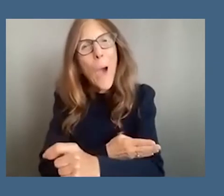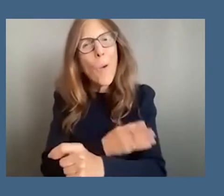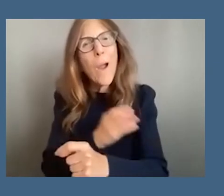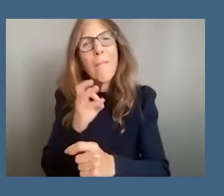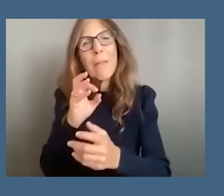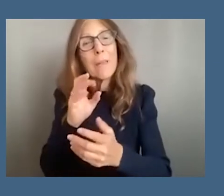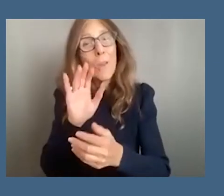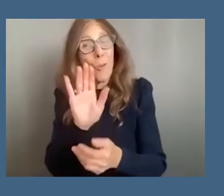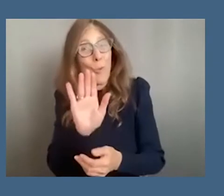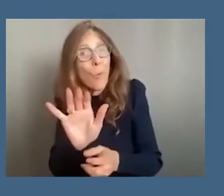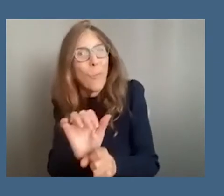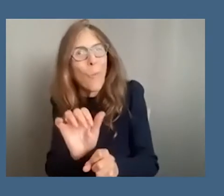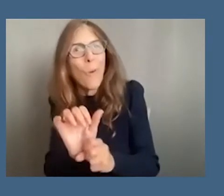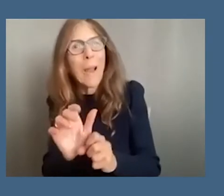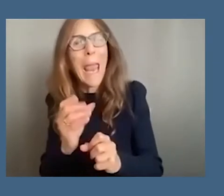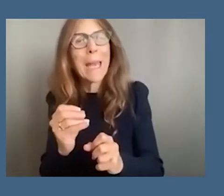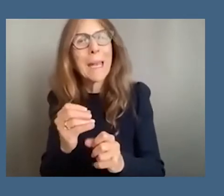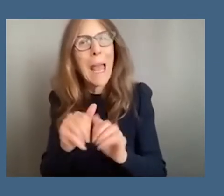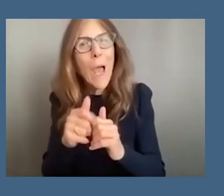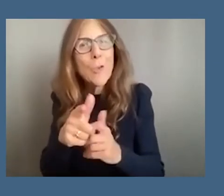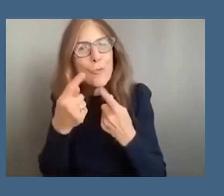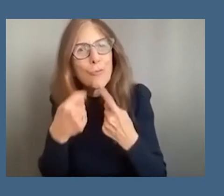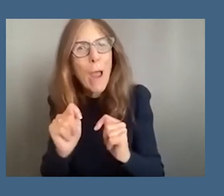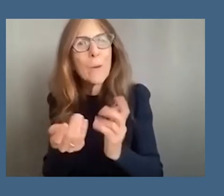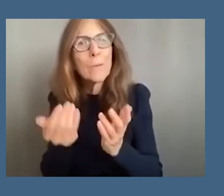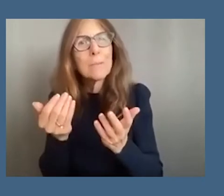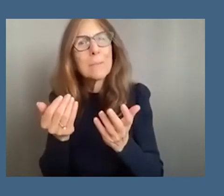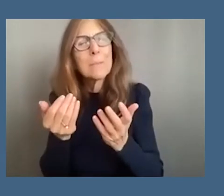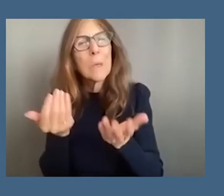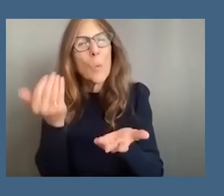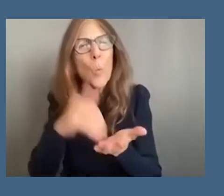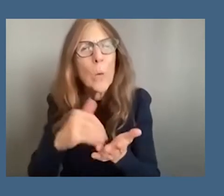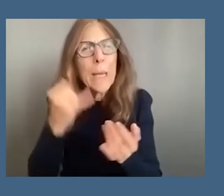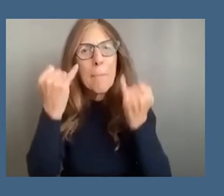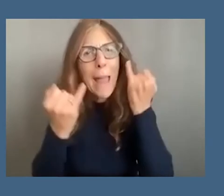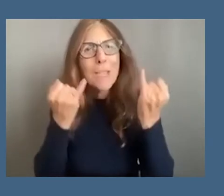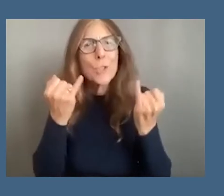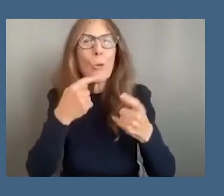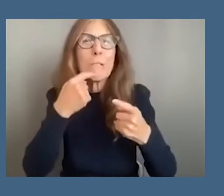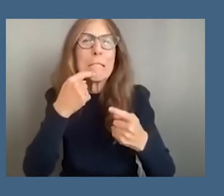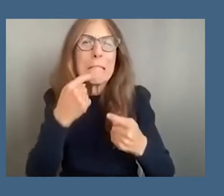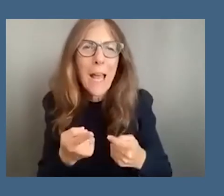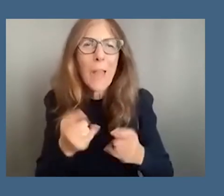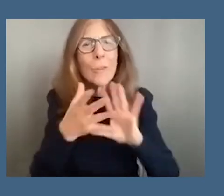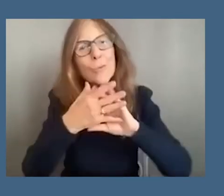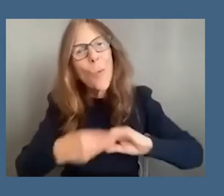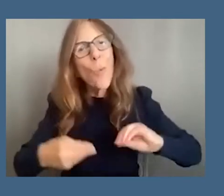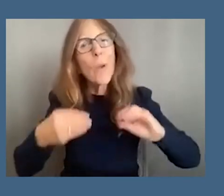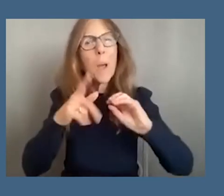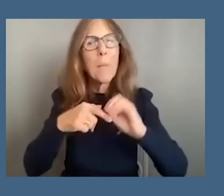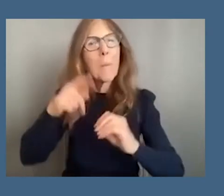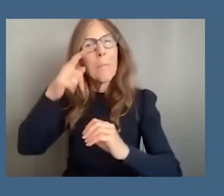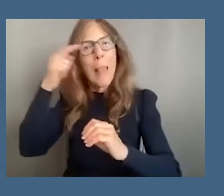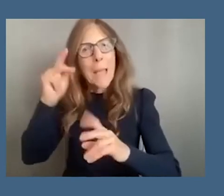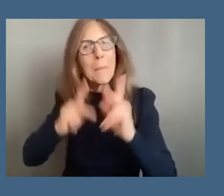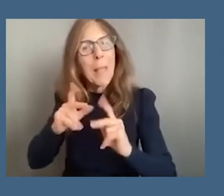you do in trying to re-establish re-imagine tell a story about black people